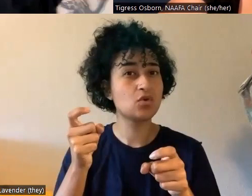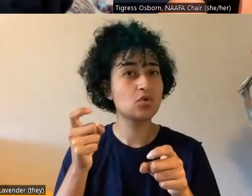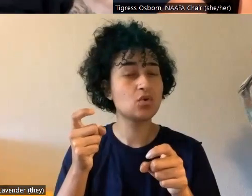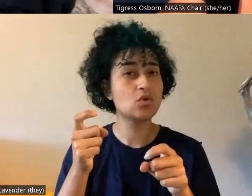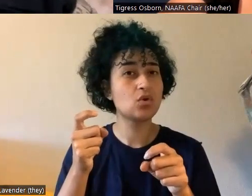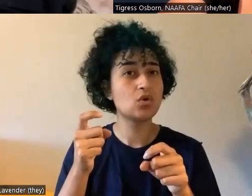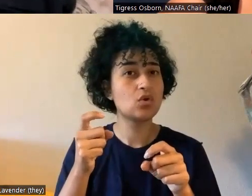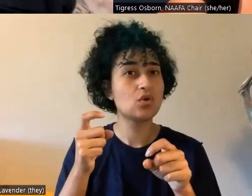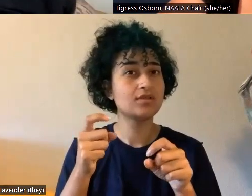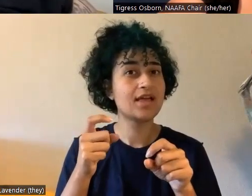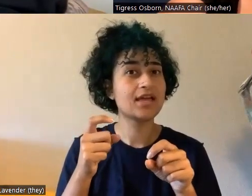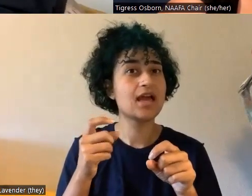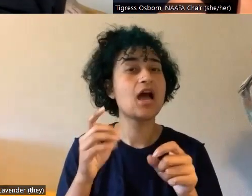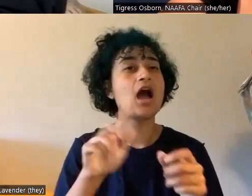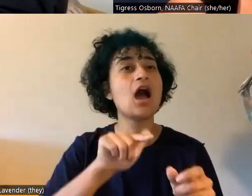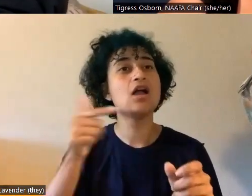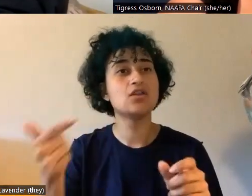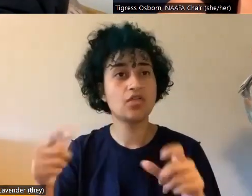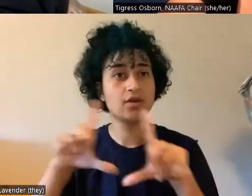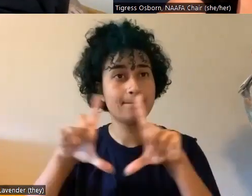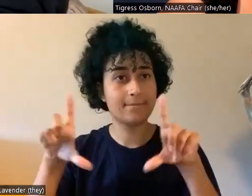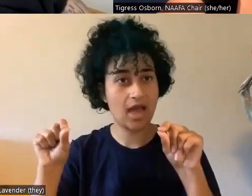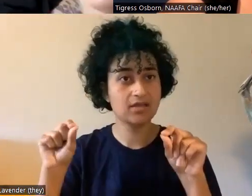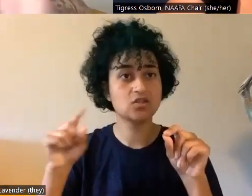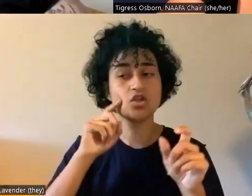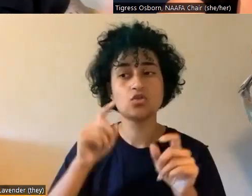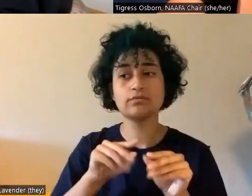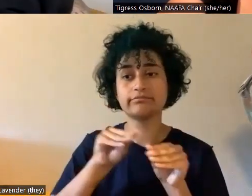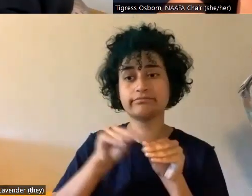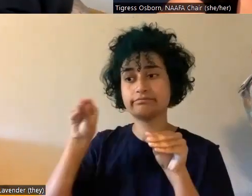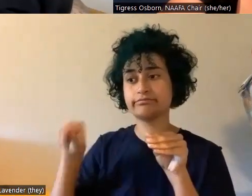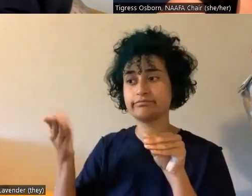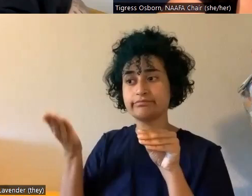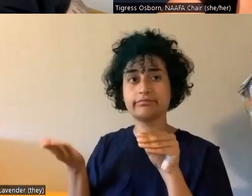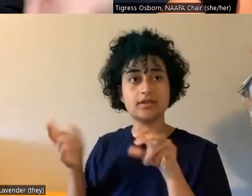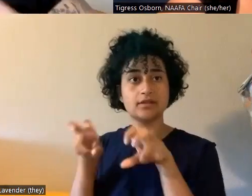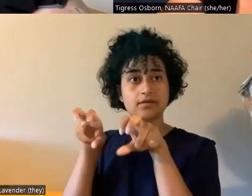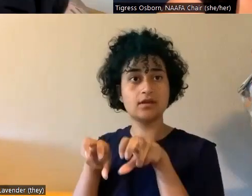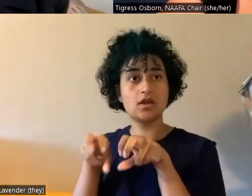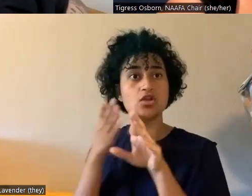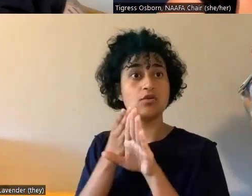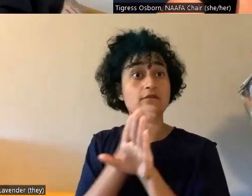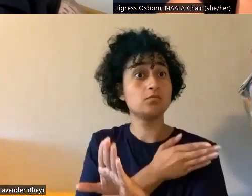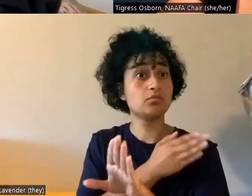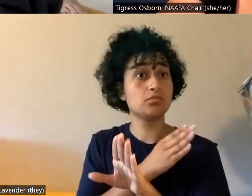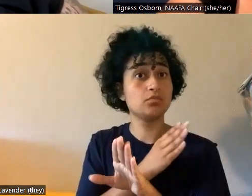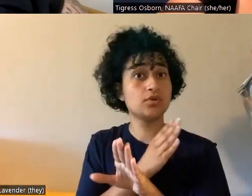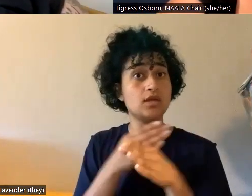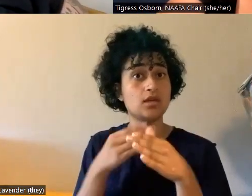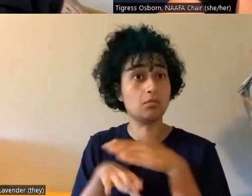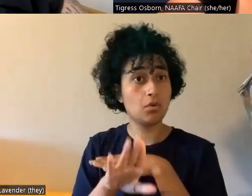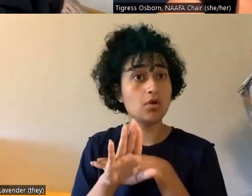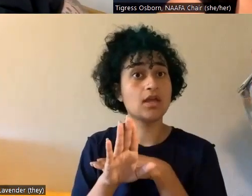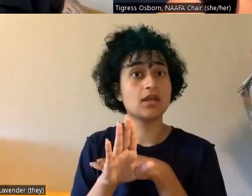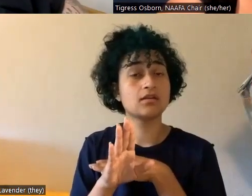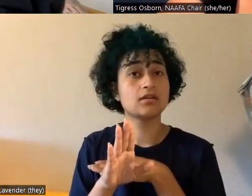reserve boarding pass that you would put on the seat next to you. You get to pre-board and that happens even if they don't have an extra seat